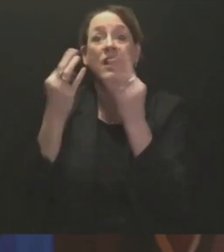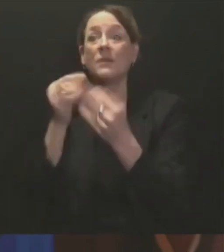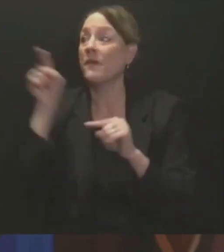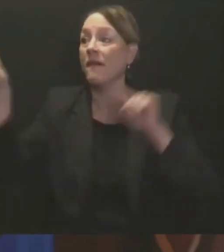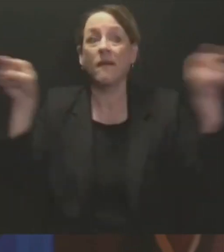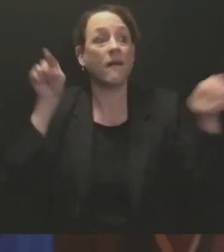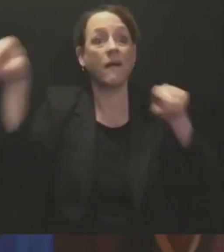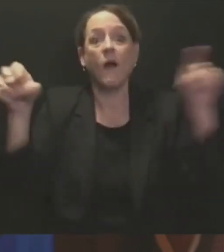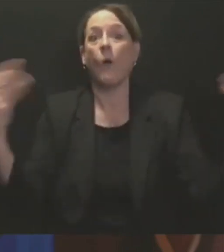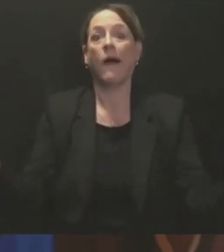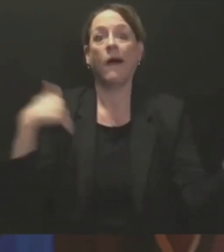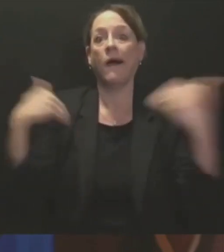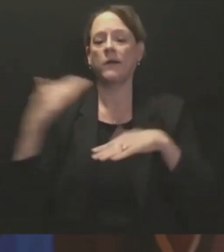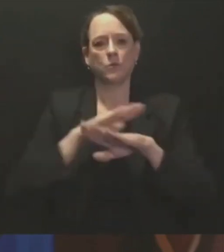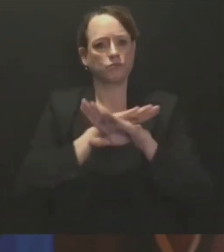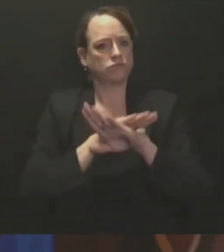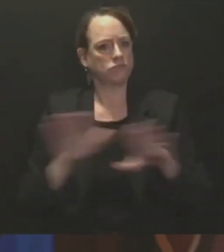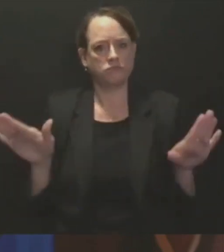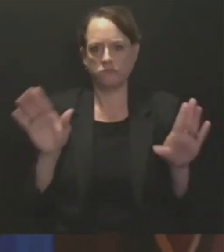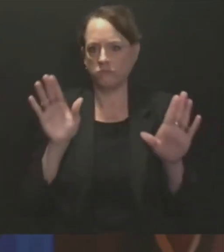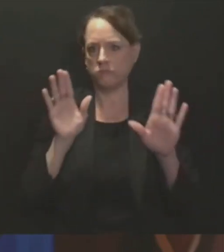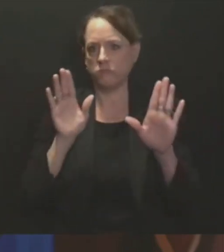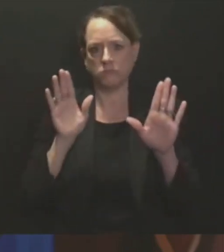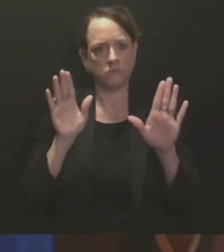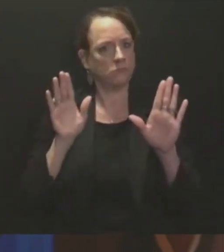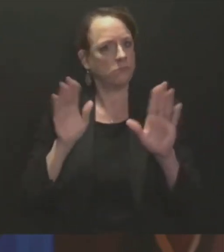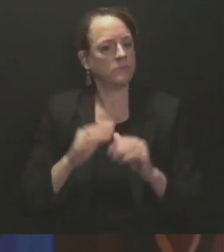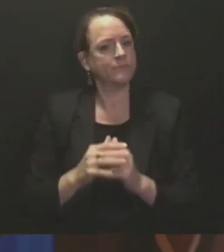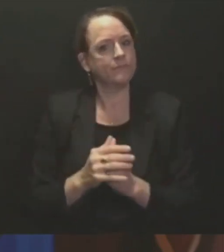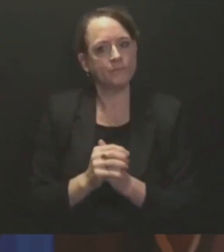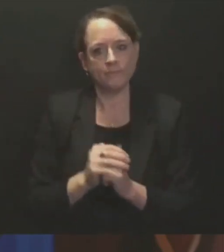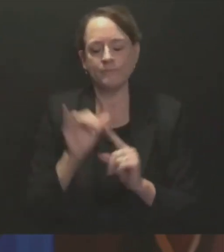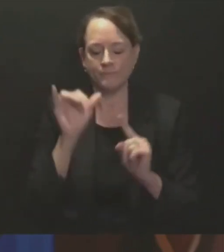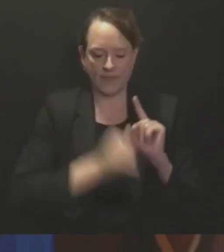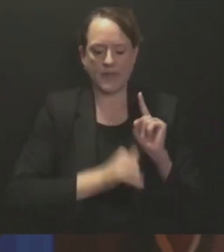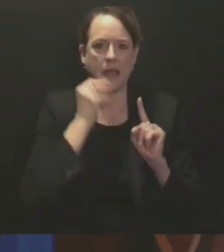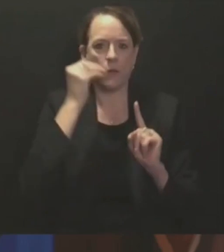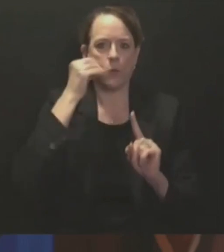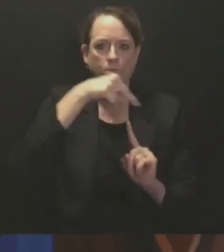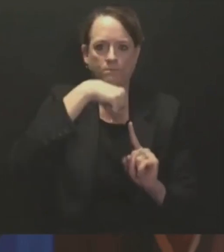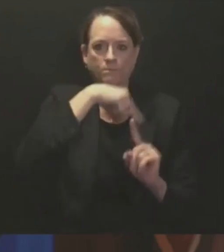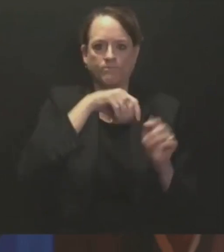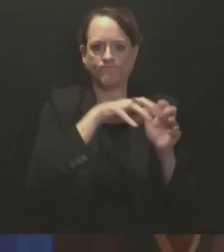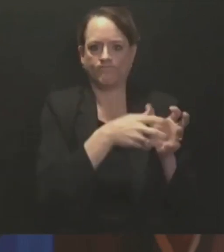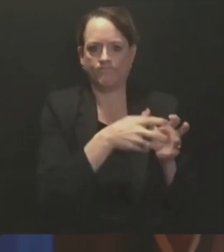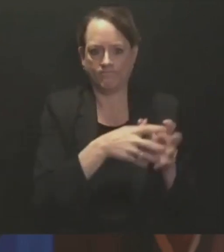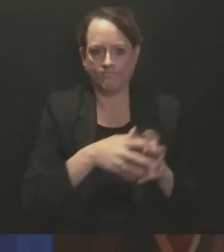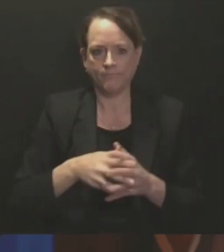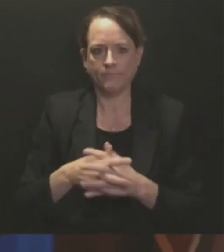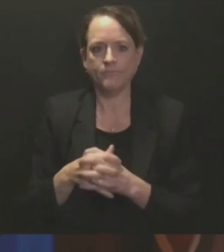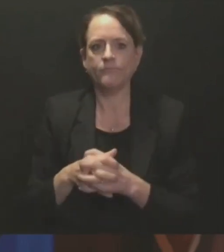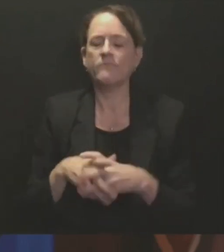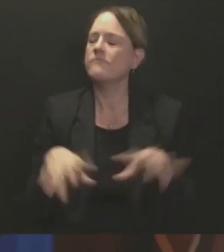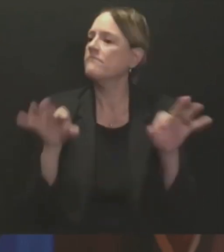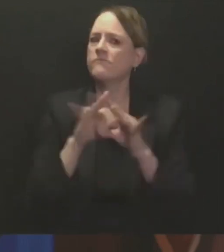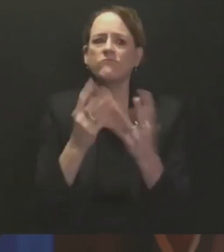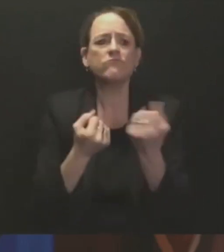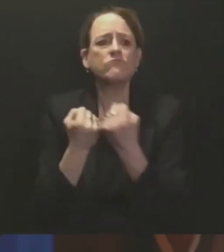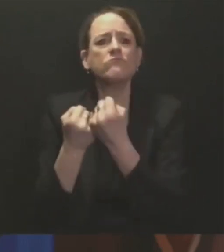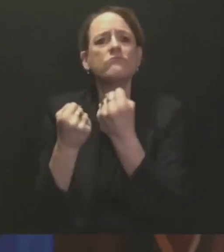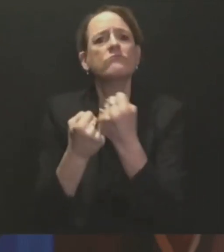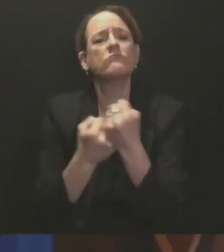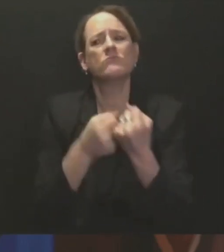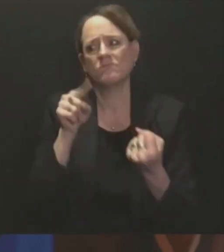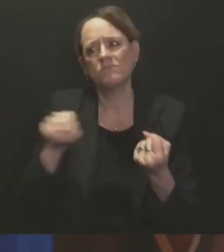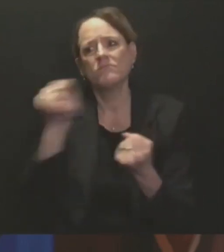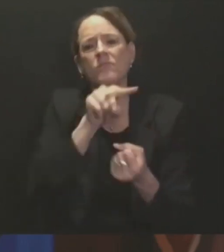You can keep supporting local businesses and restaurants and workers by sticking to curbside pickup, delivery, or using online